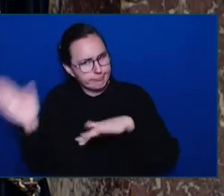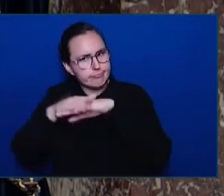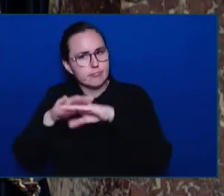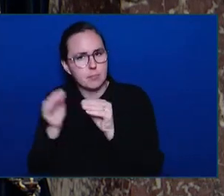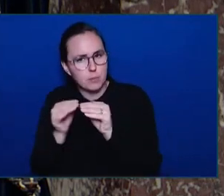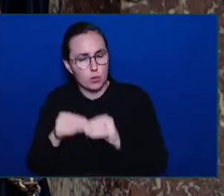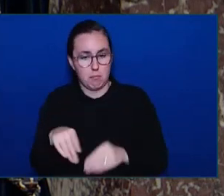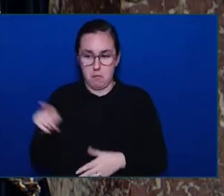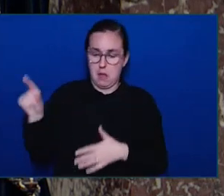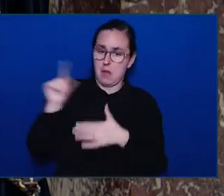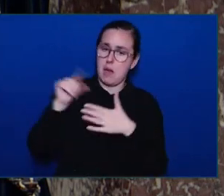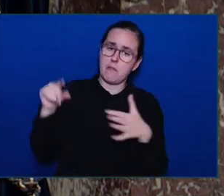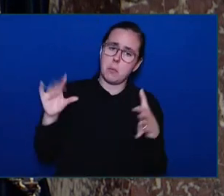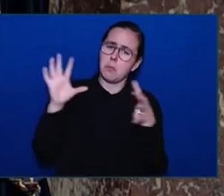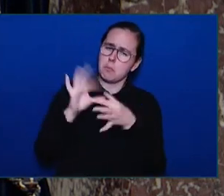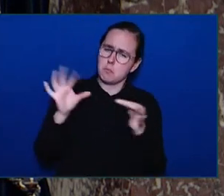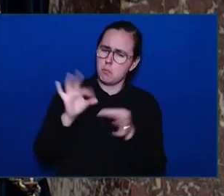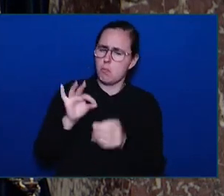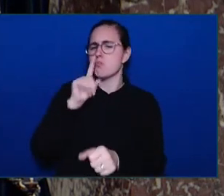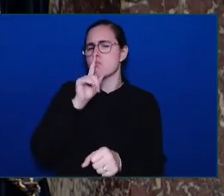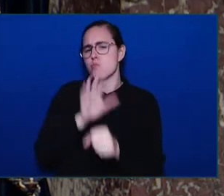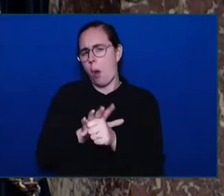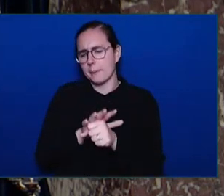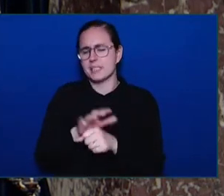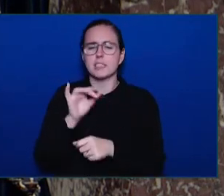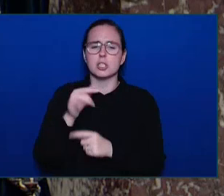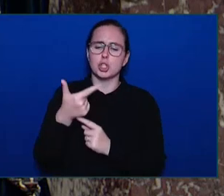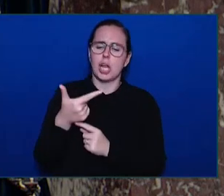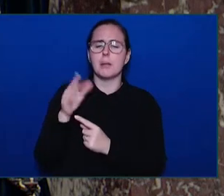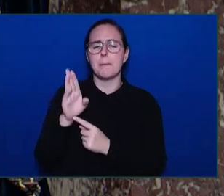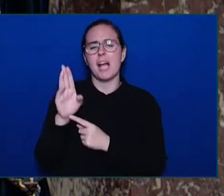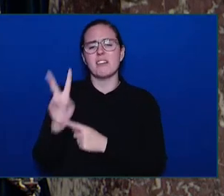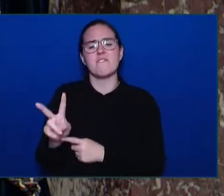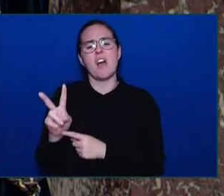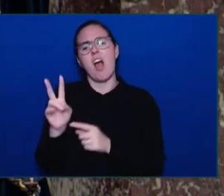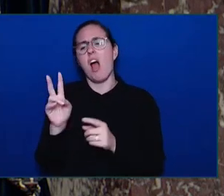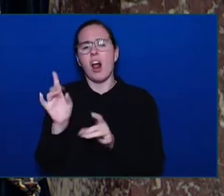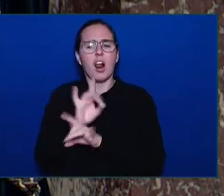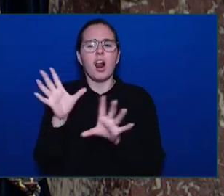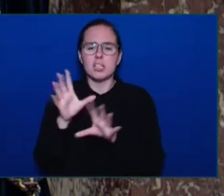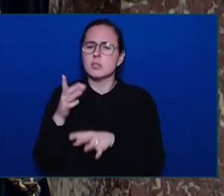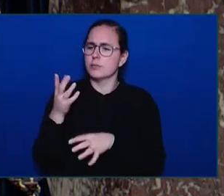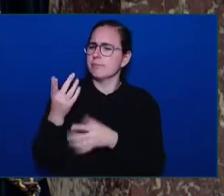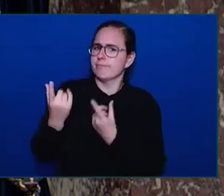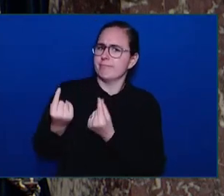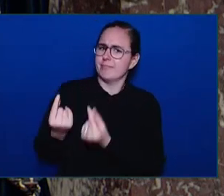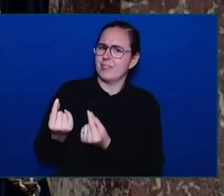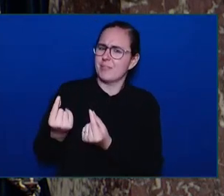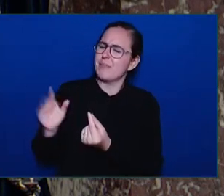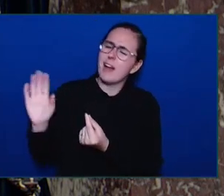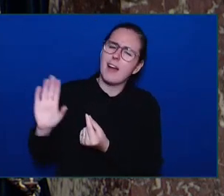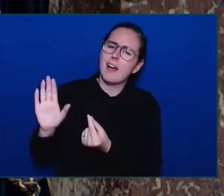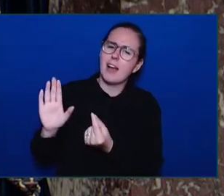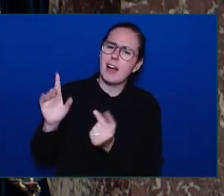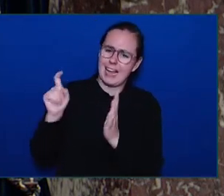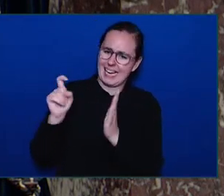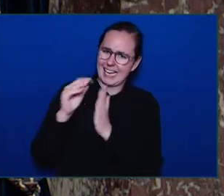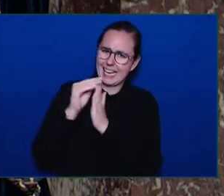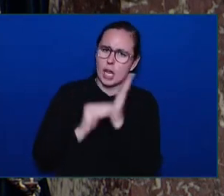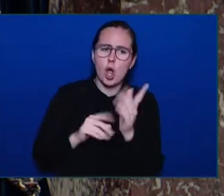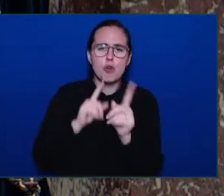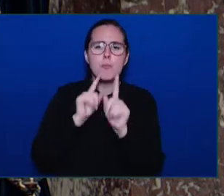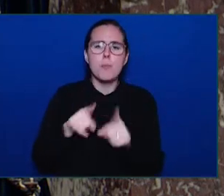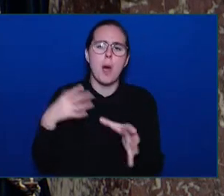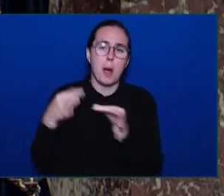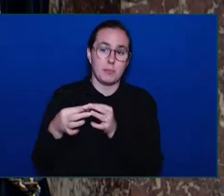mentioned. That was due by the end of 2022, Mr. Speaker, and we're nearing the end of